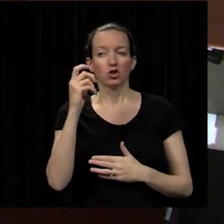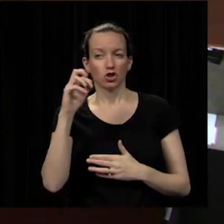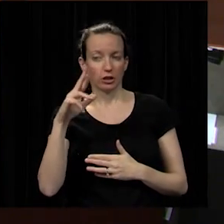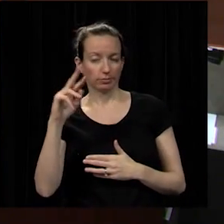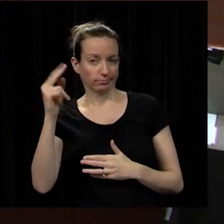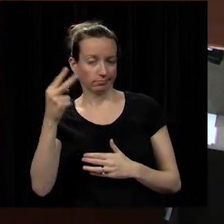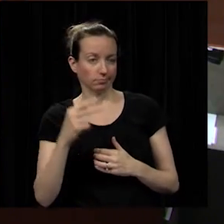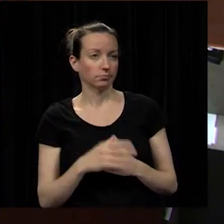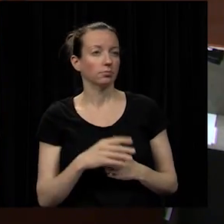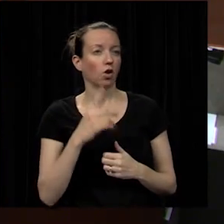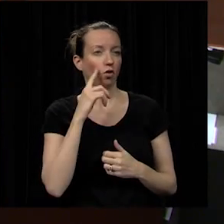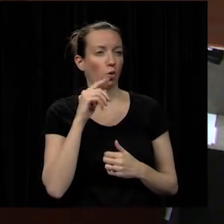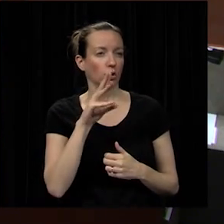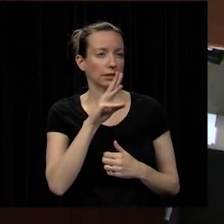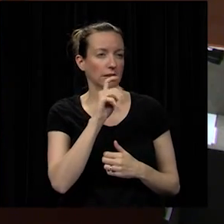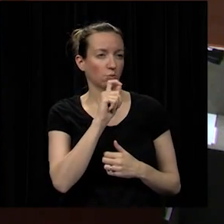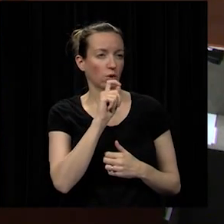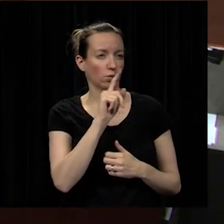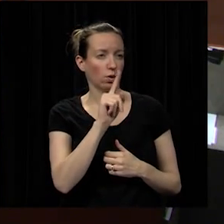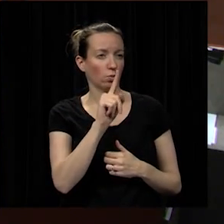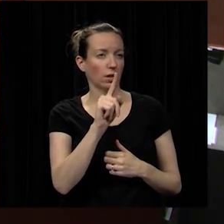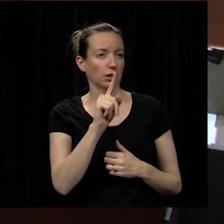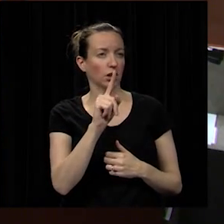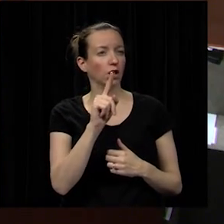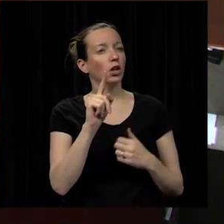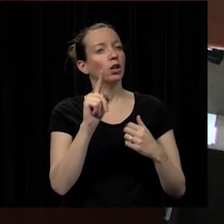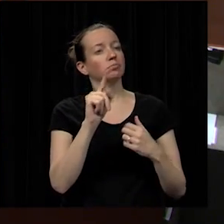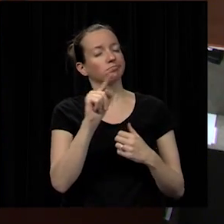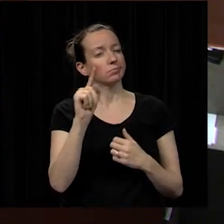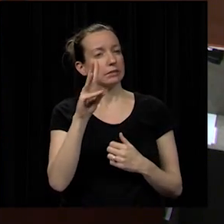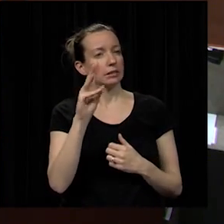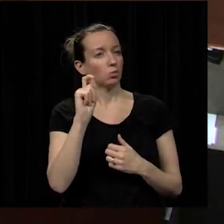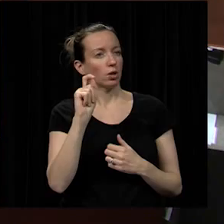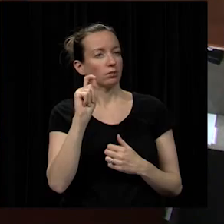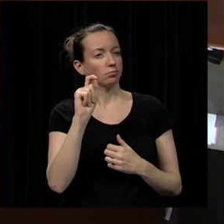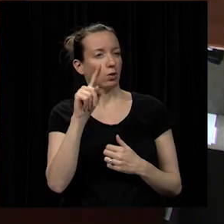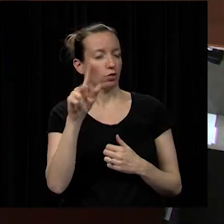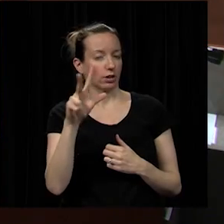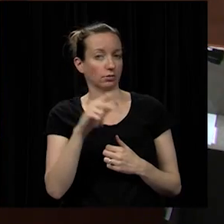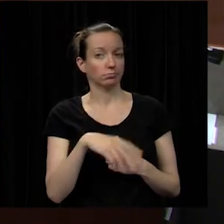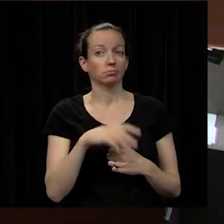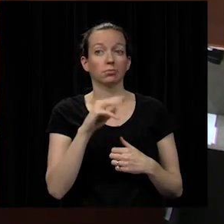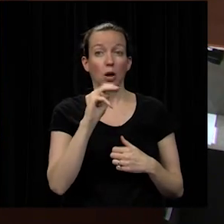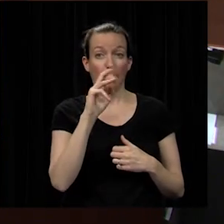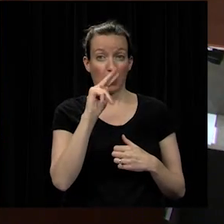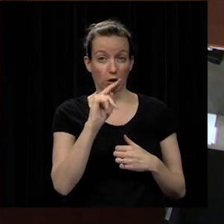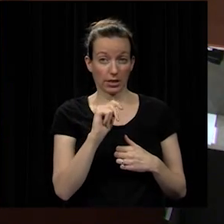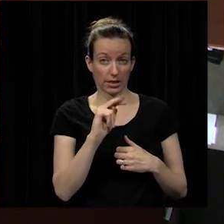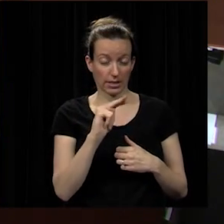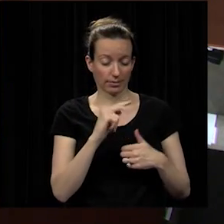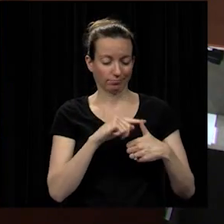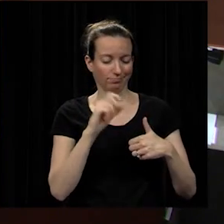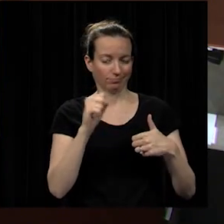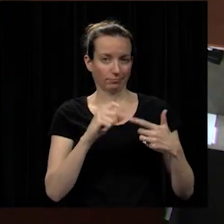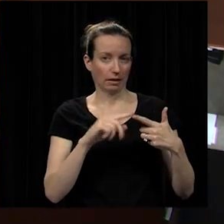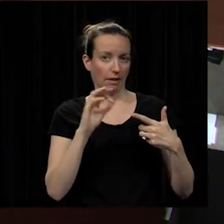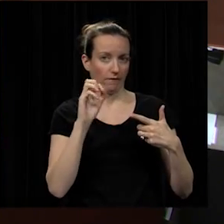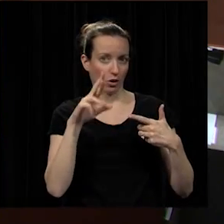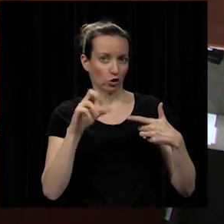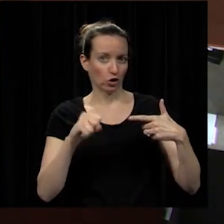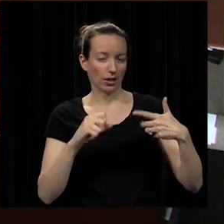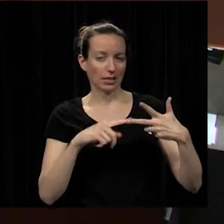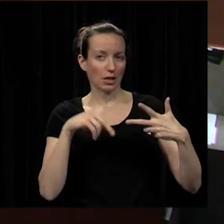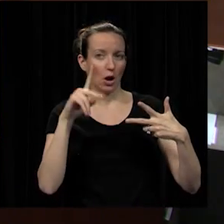for 6.11 to 6.13 roll call vote please mrs martin yes mrs felter yes mr